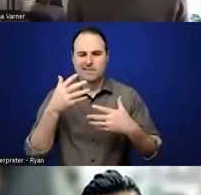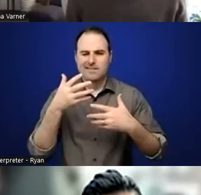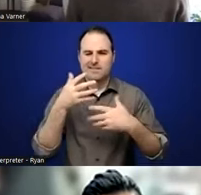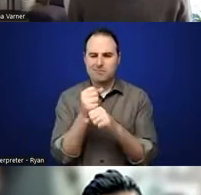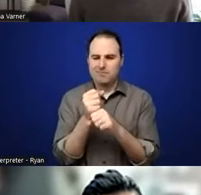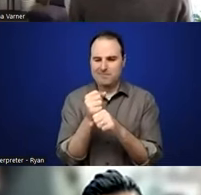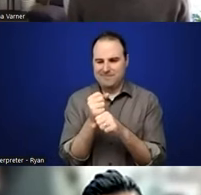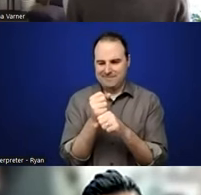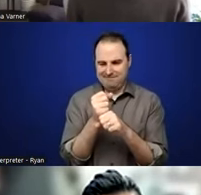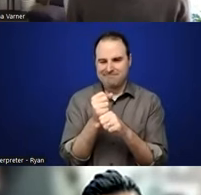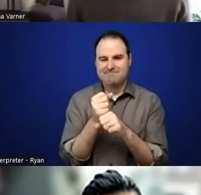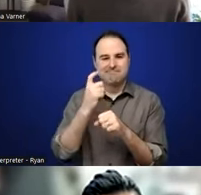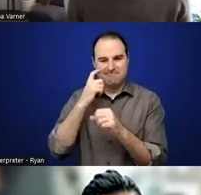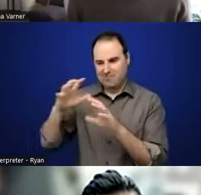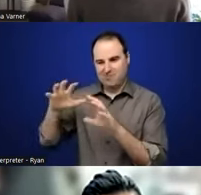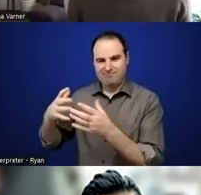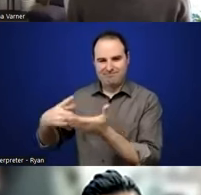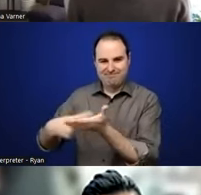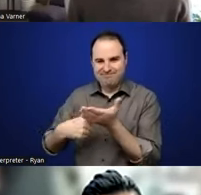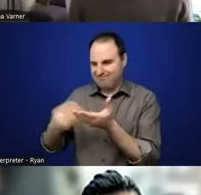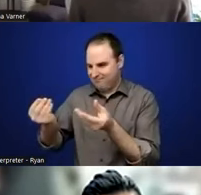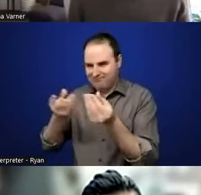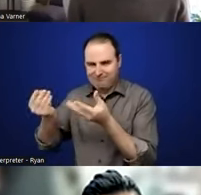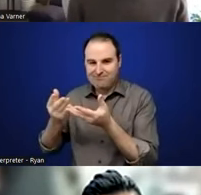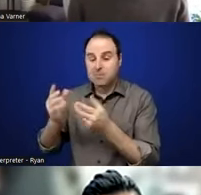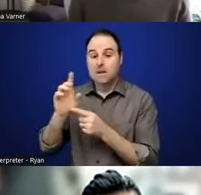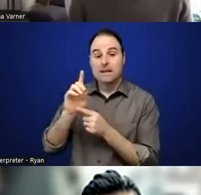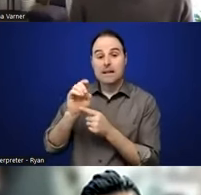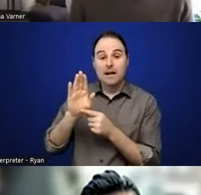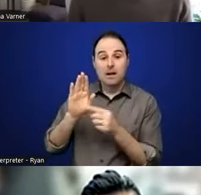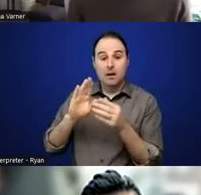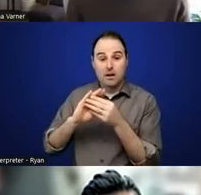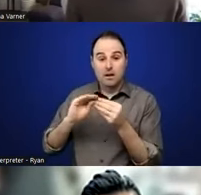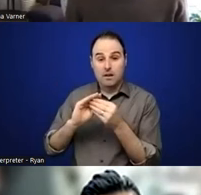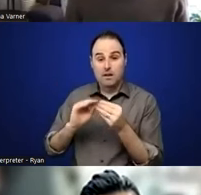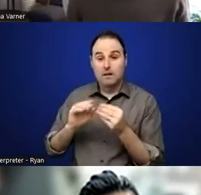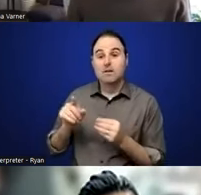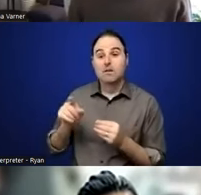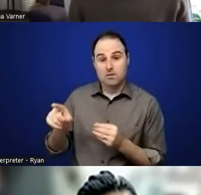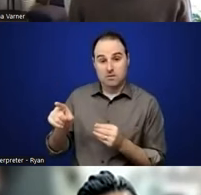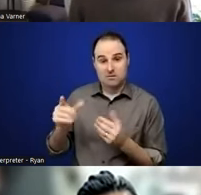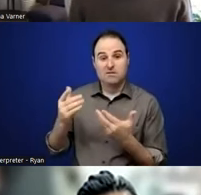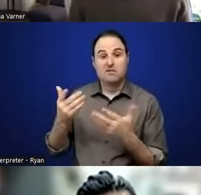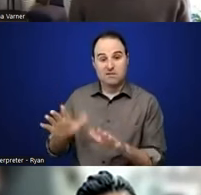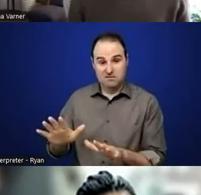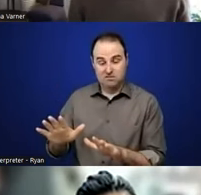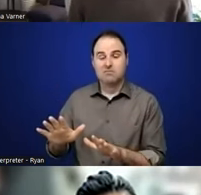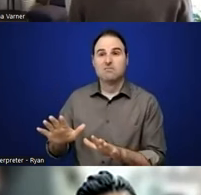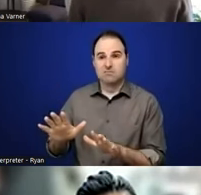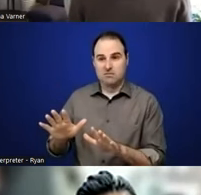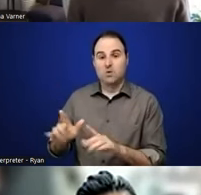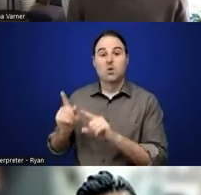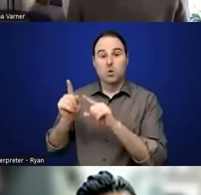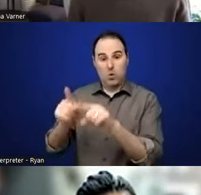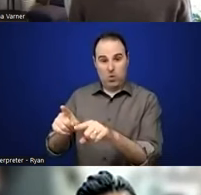mentioned, but Deb said that she led on to the